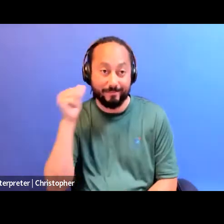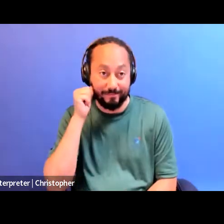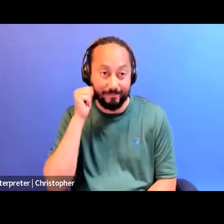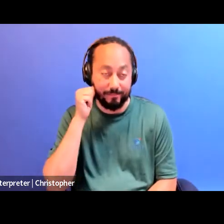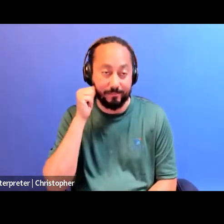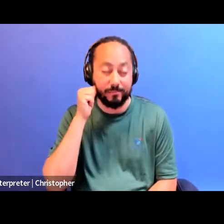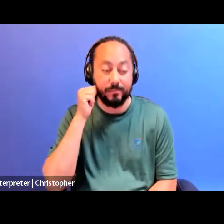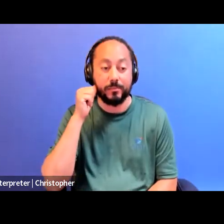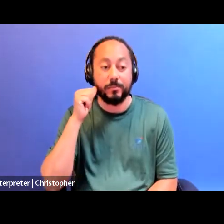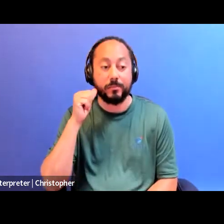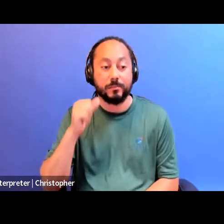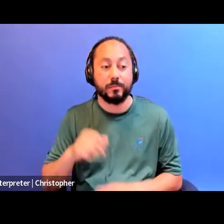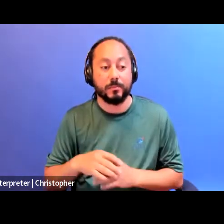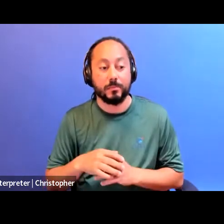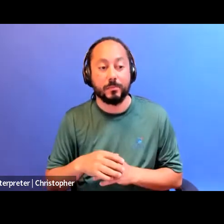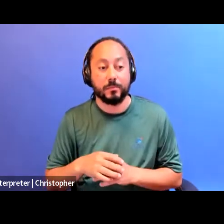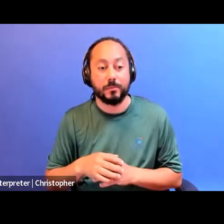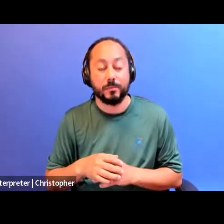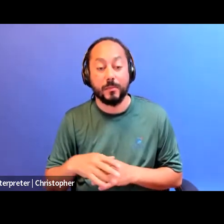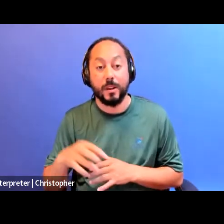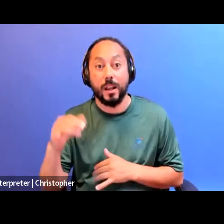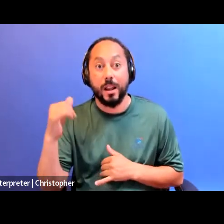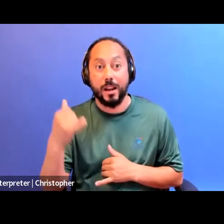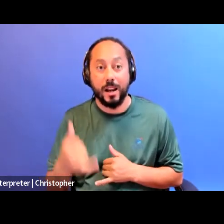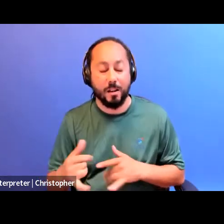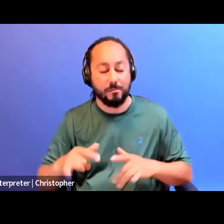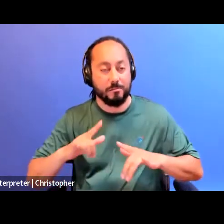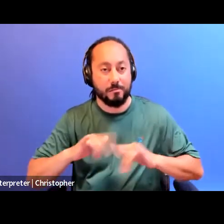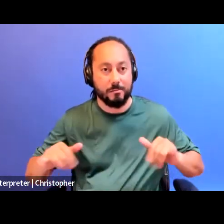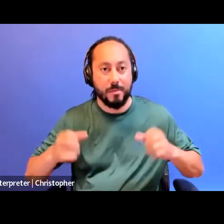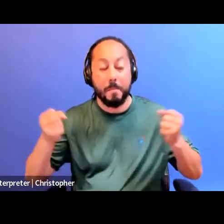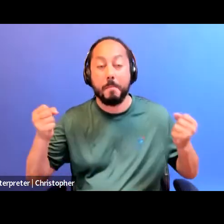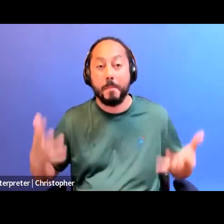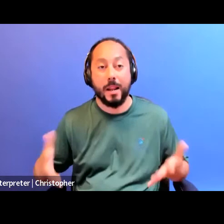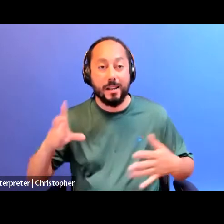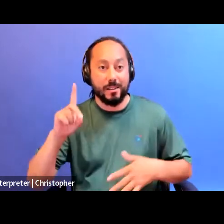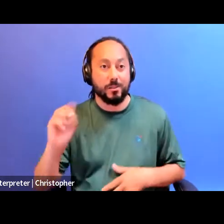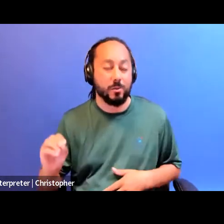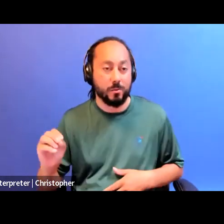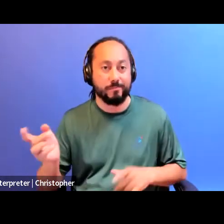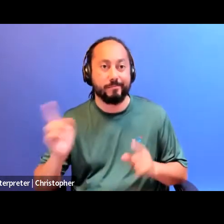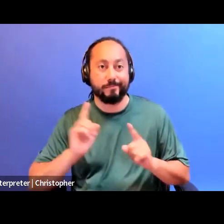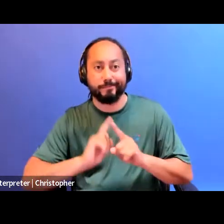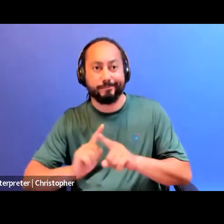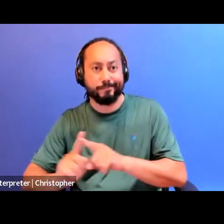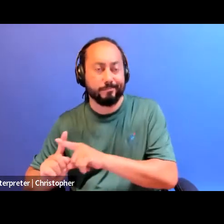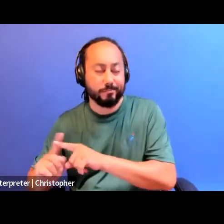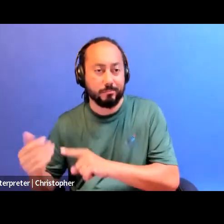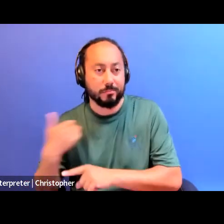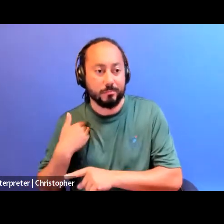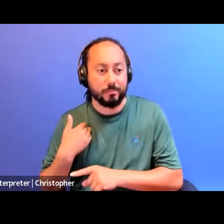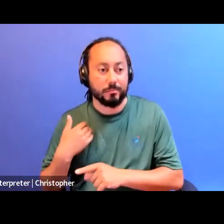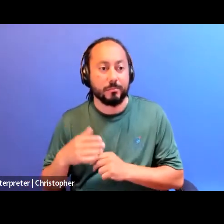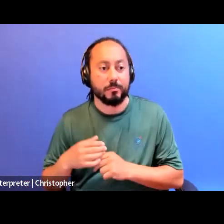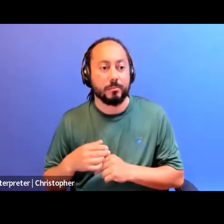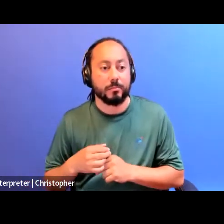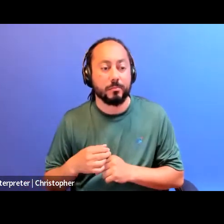this is in conjunction with like other autoimmune disorders. And the reason that I bring this up is because